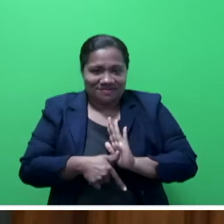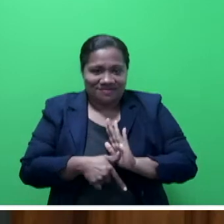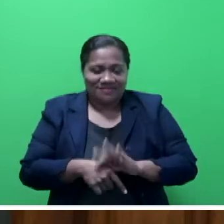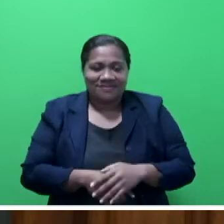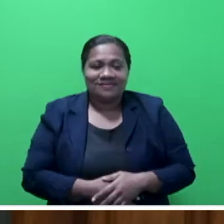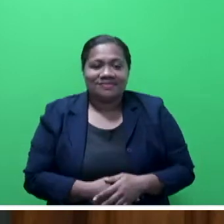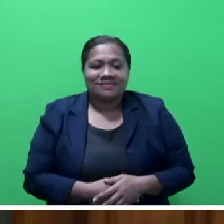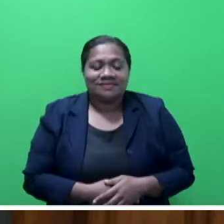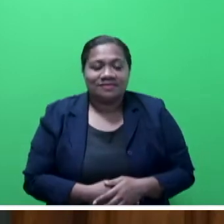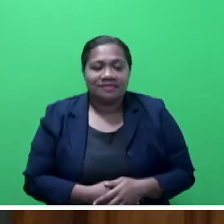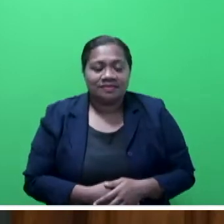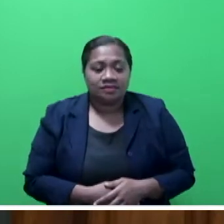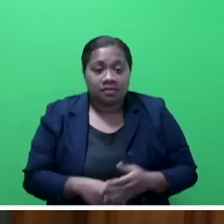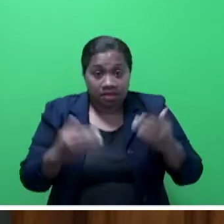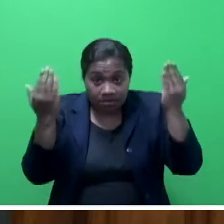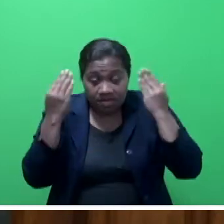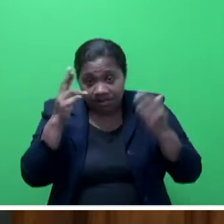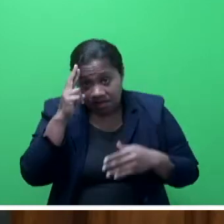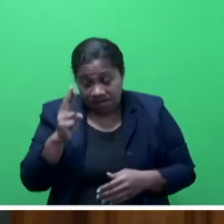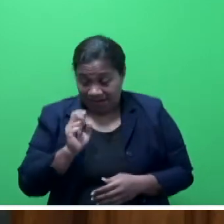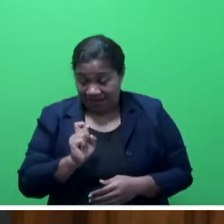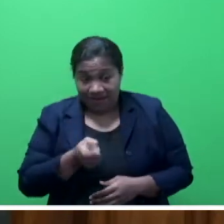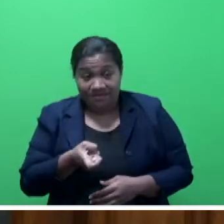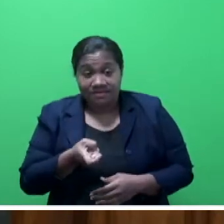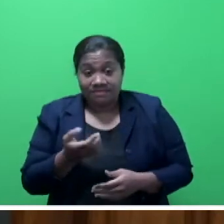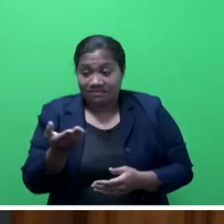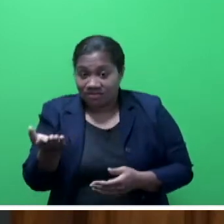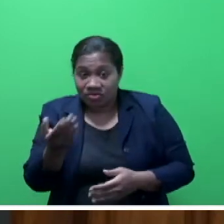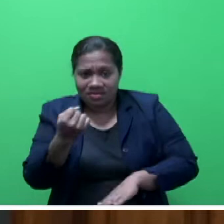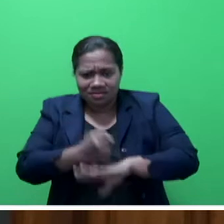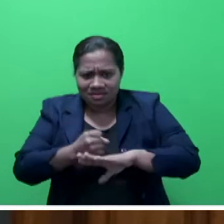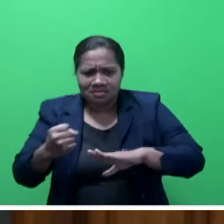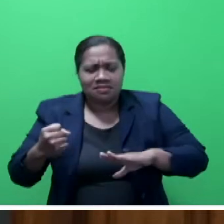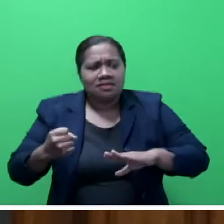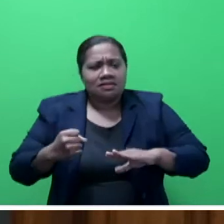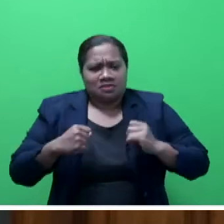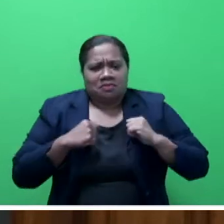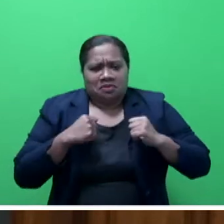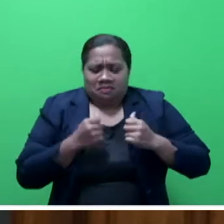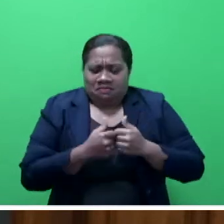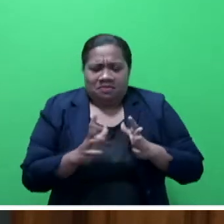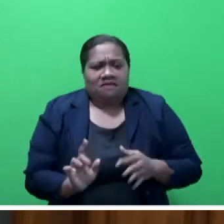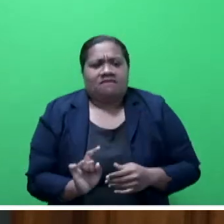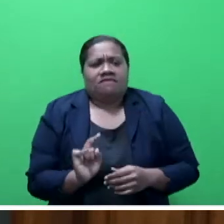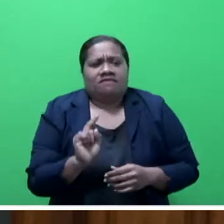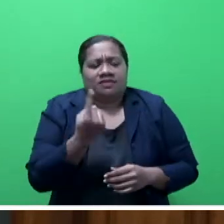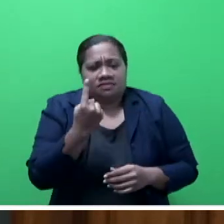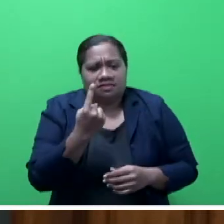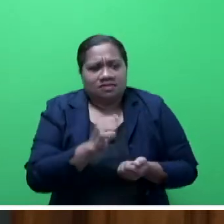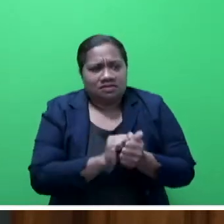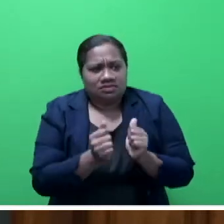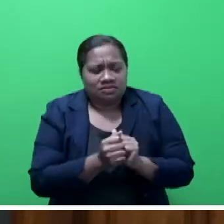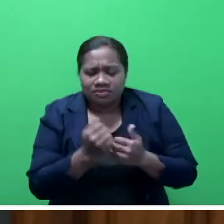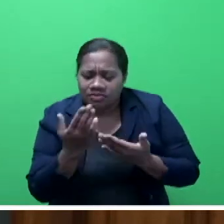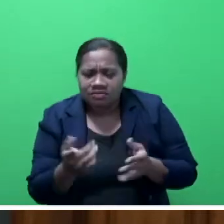Mr Speaker Say, the Fiji First Government proudly begins our first session with our Honorable Prime Minister as our leader